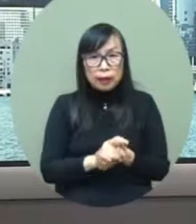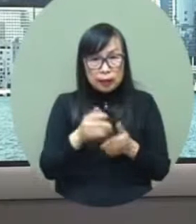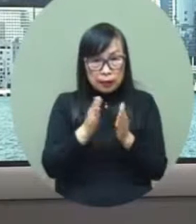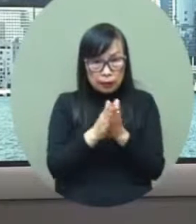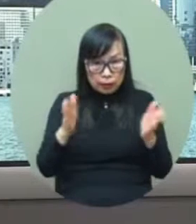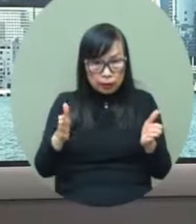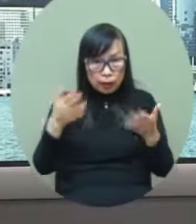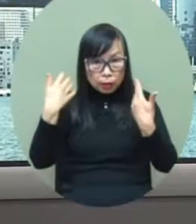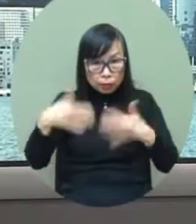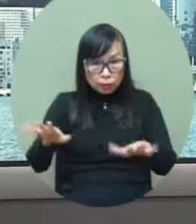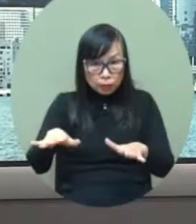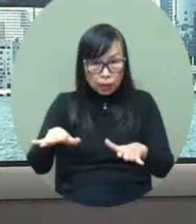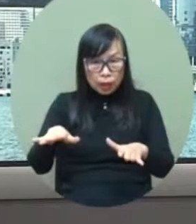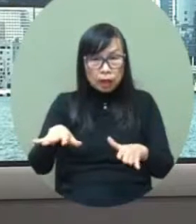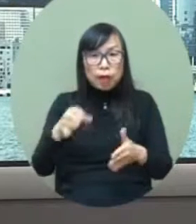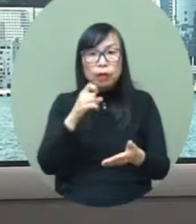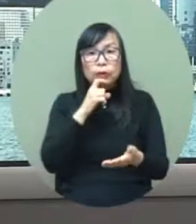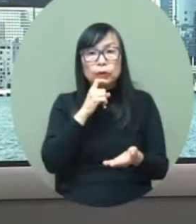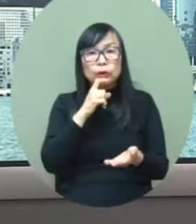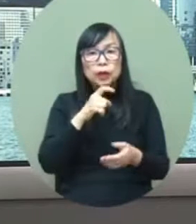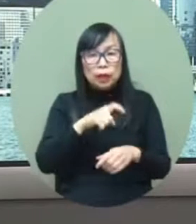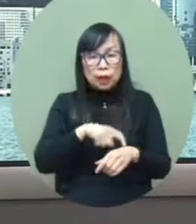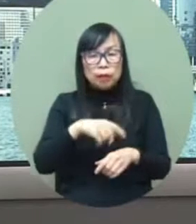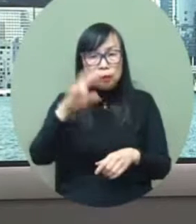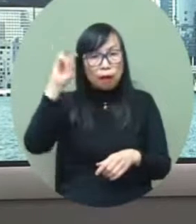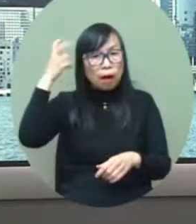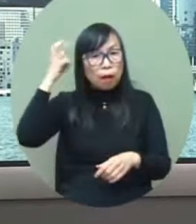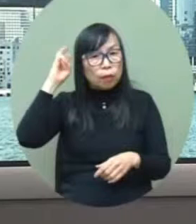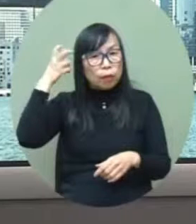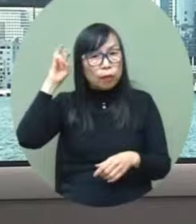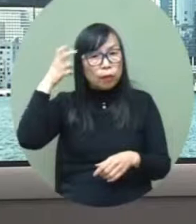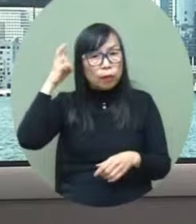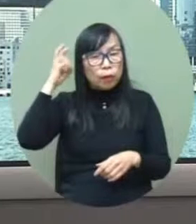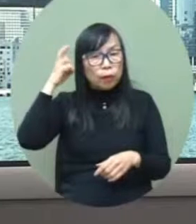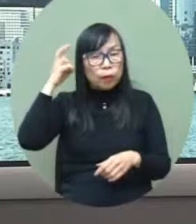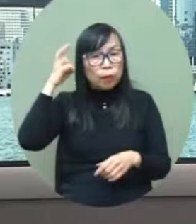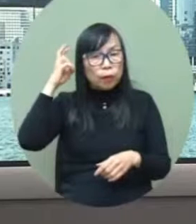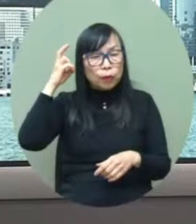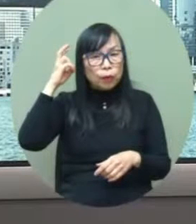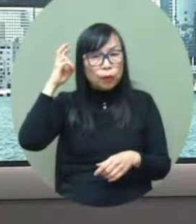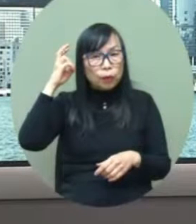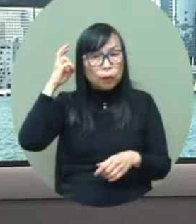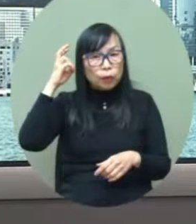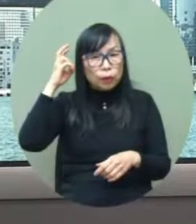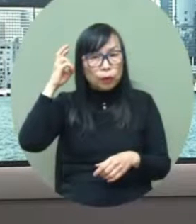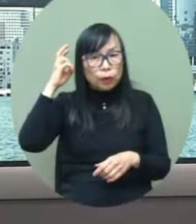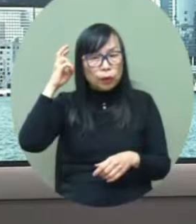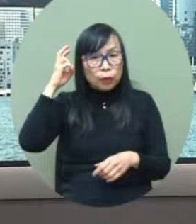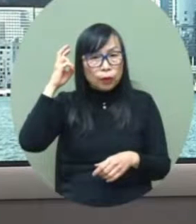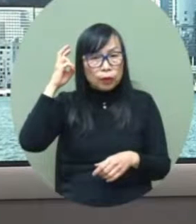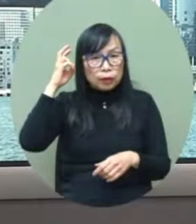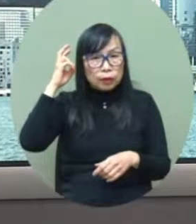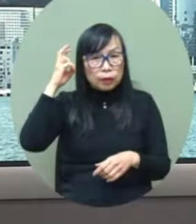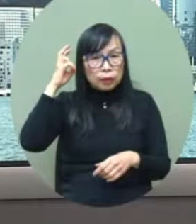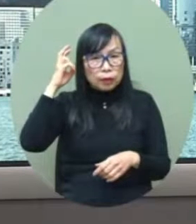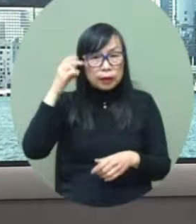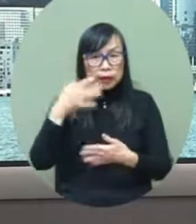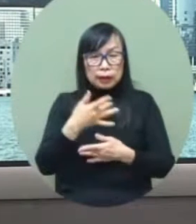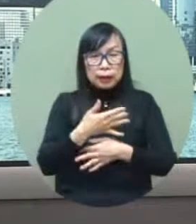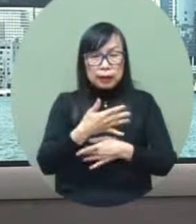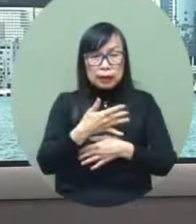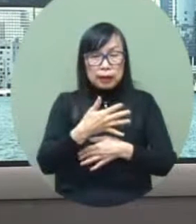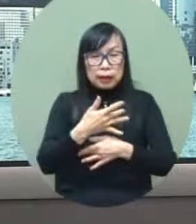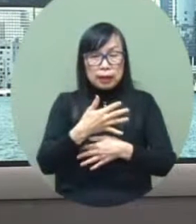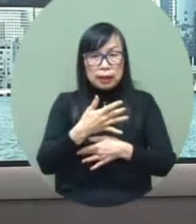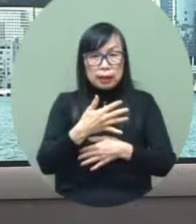uh to see how we will how and when we will remove the mask now i think